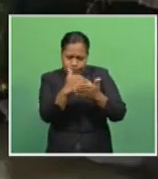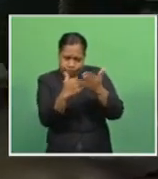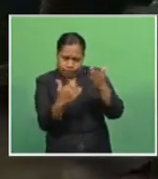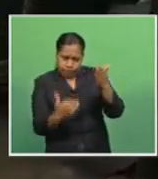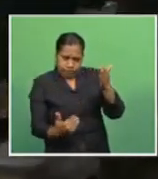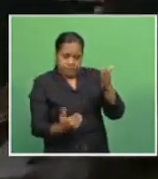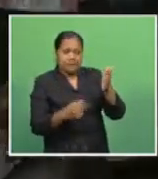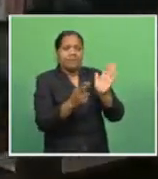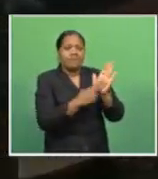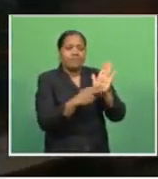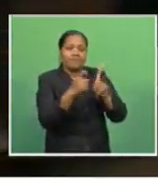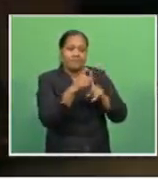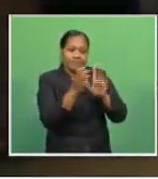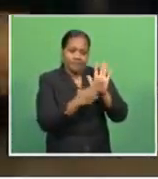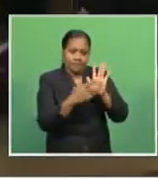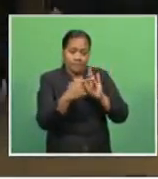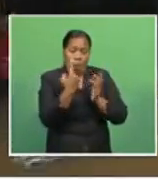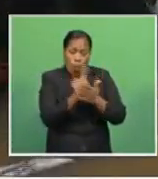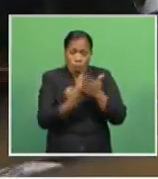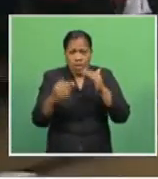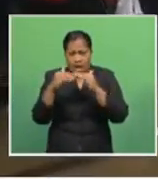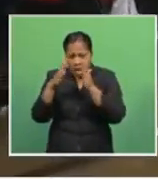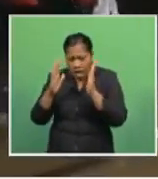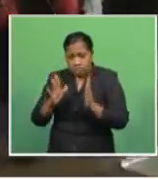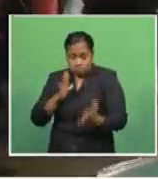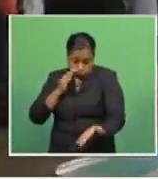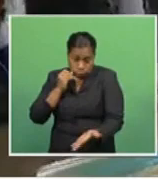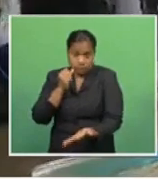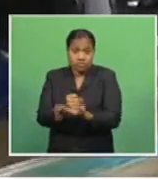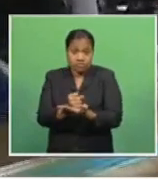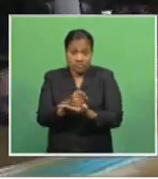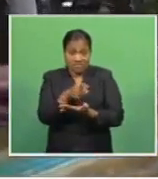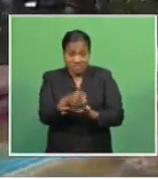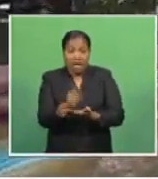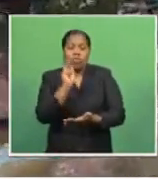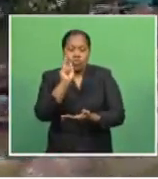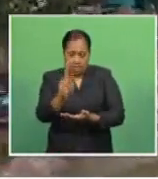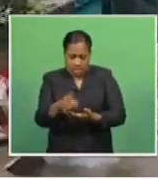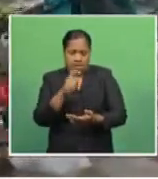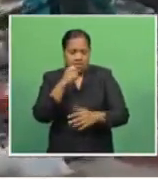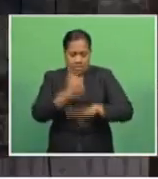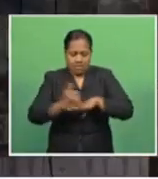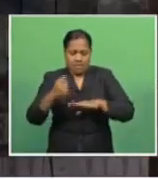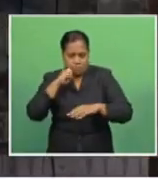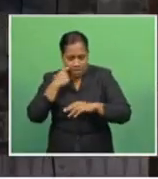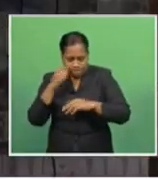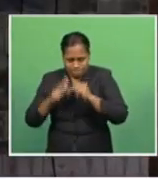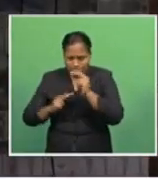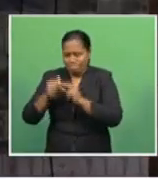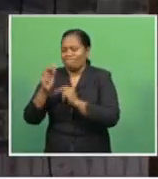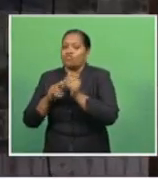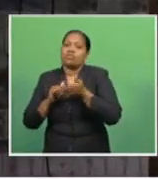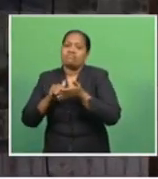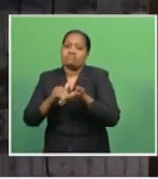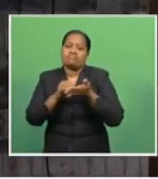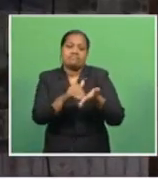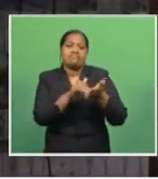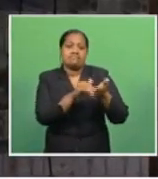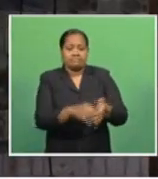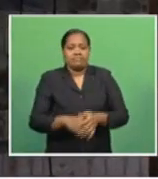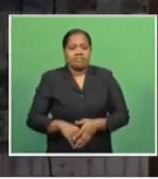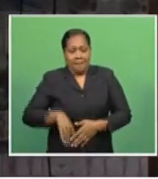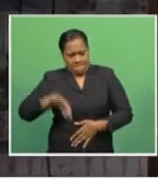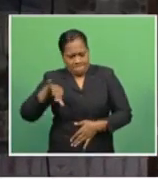Only houses which are confirmed by the NDMO will be conceded by the government. The minister says verification is